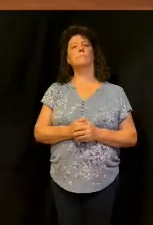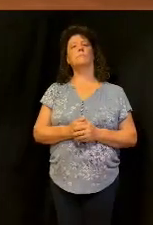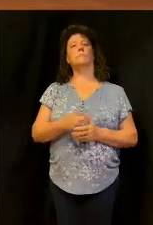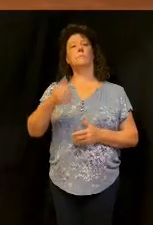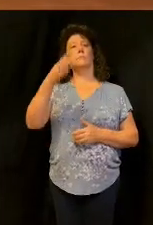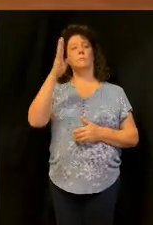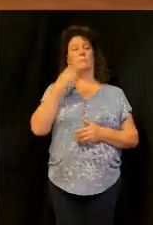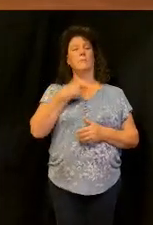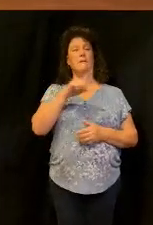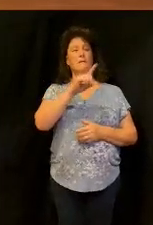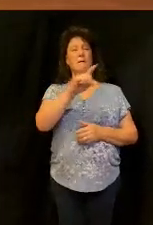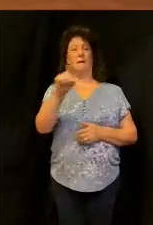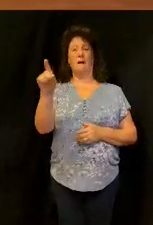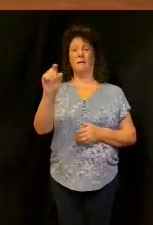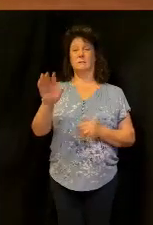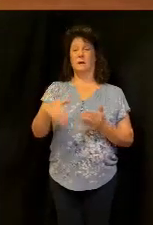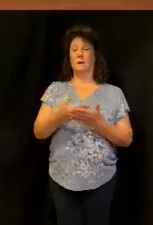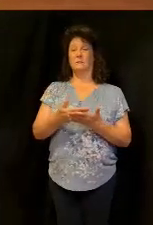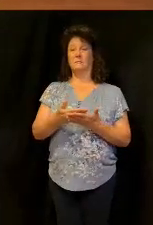asks us to steward what he owns